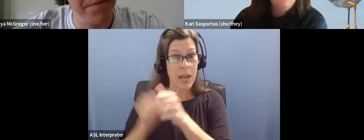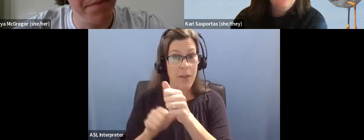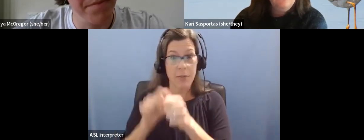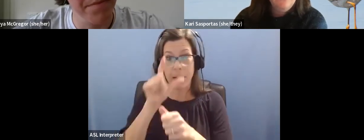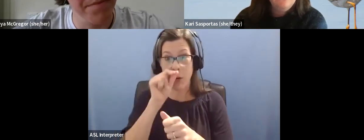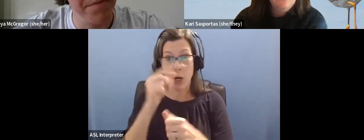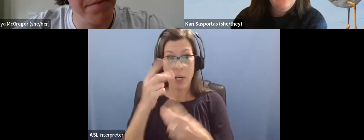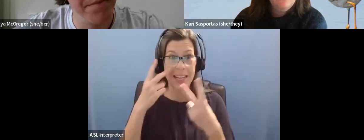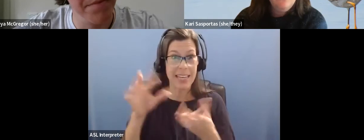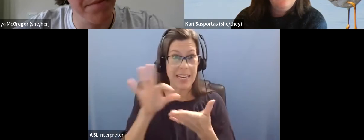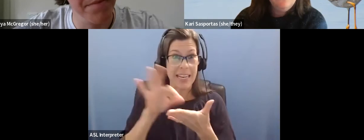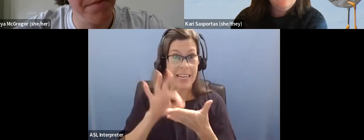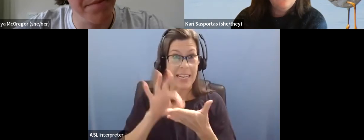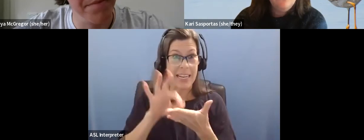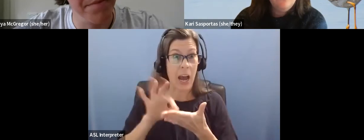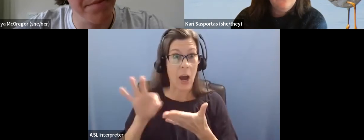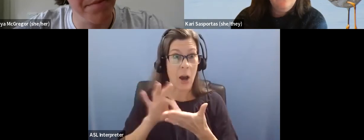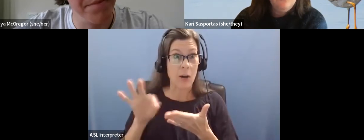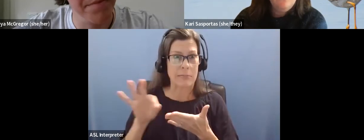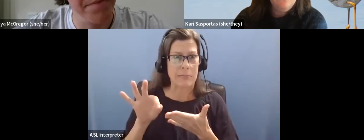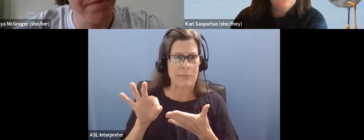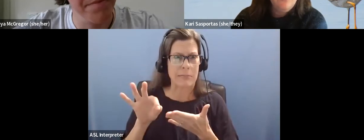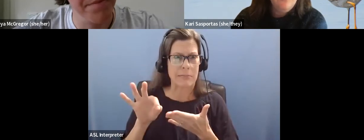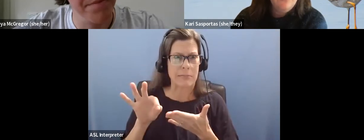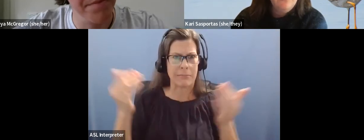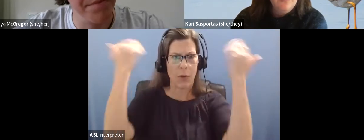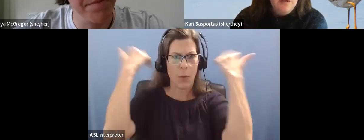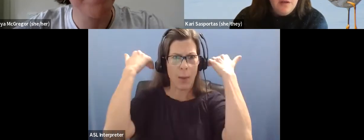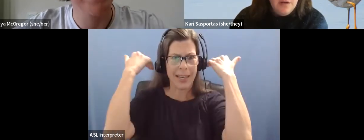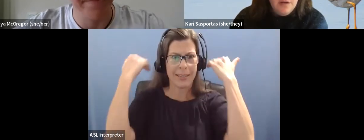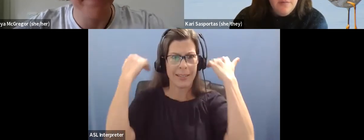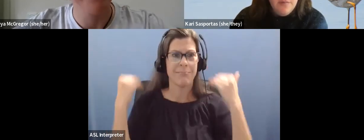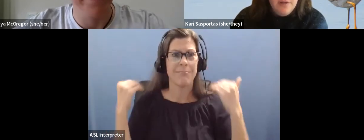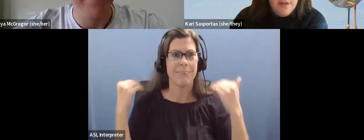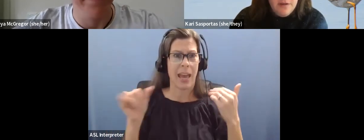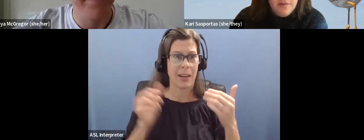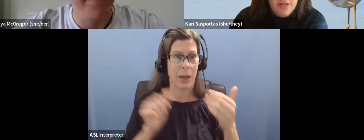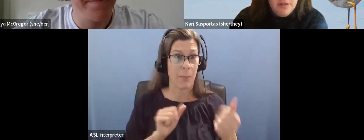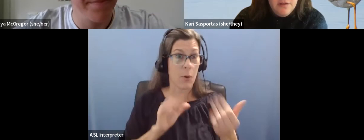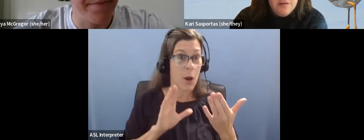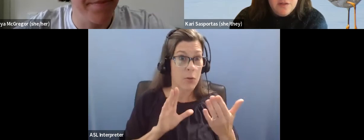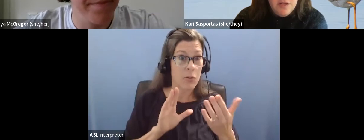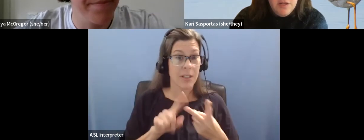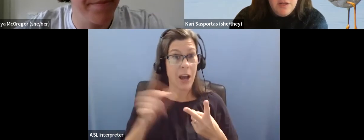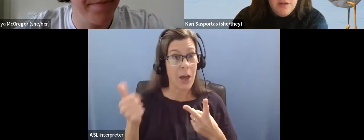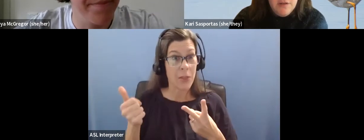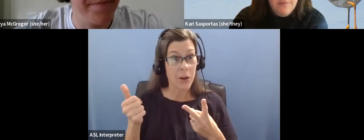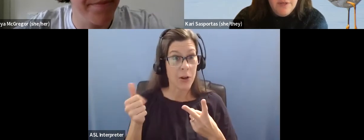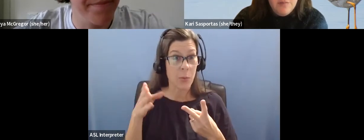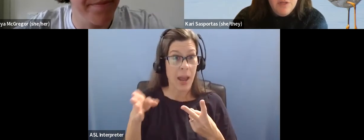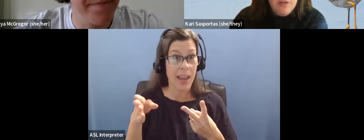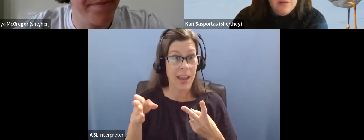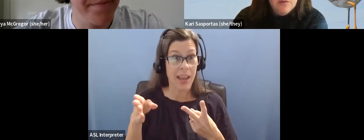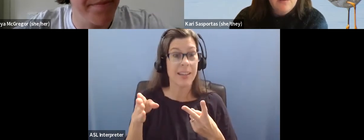um, that could get pretty intense pretty quickly and become overwhelming. Um, on the other hand, um,